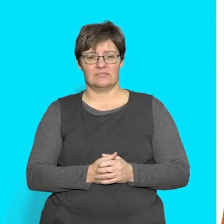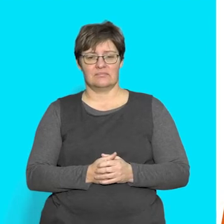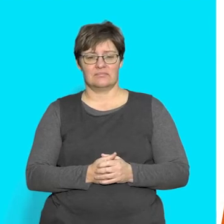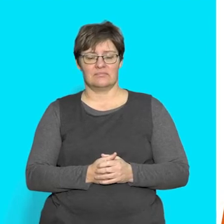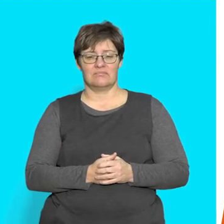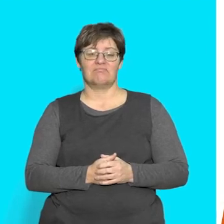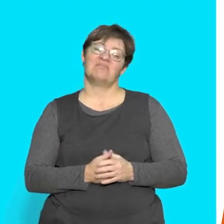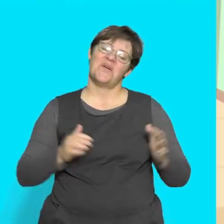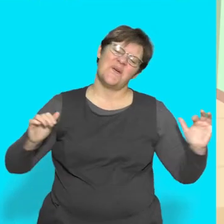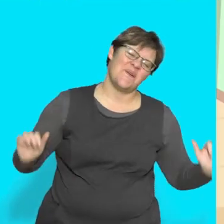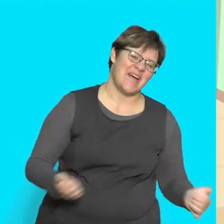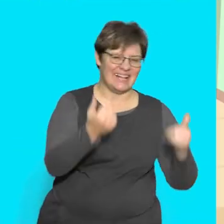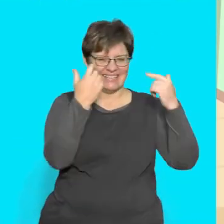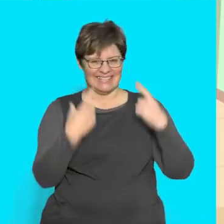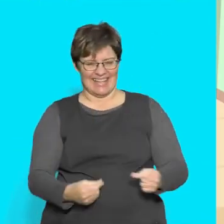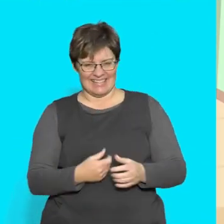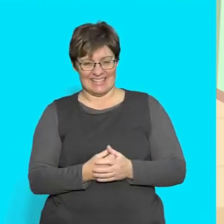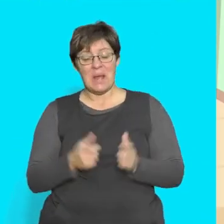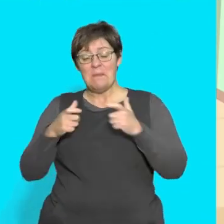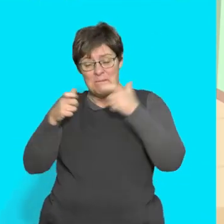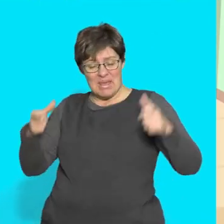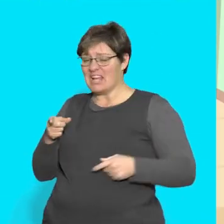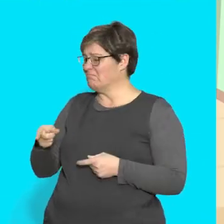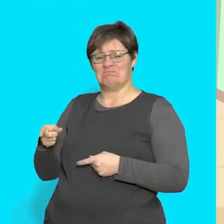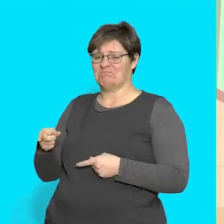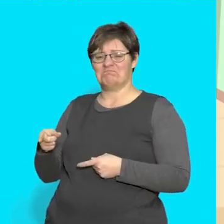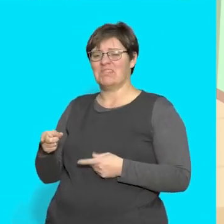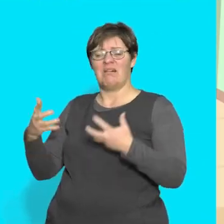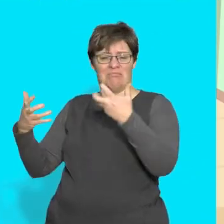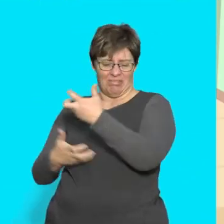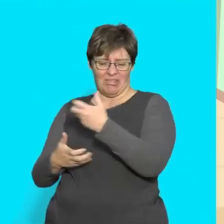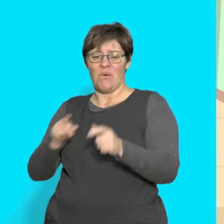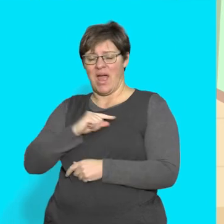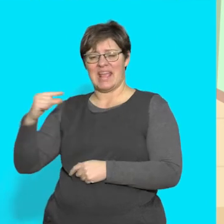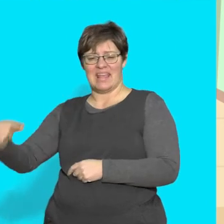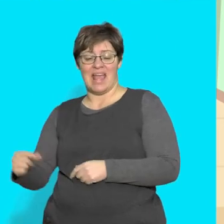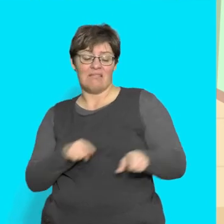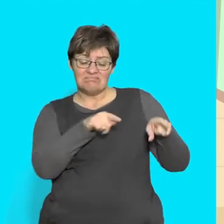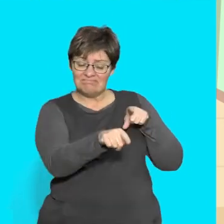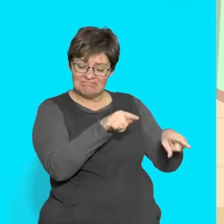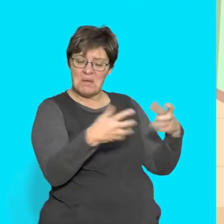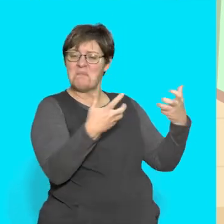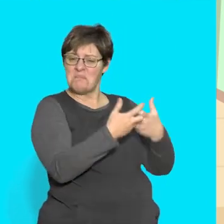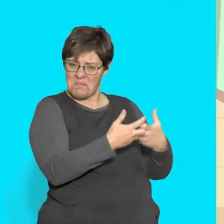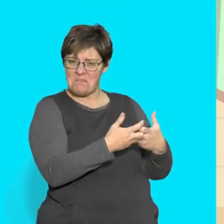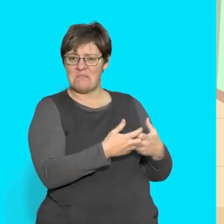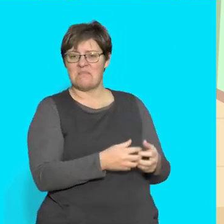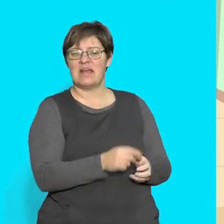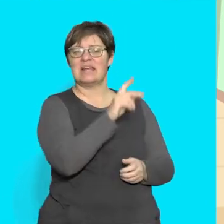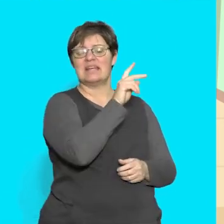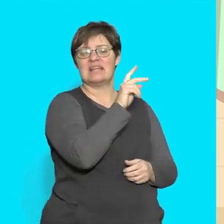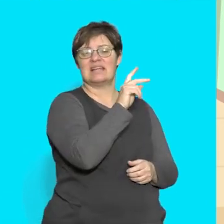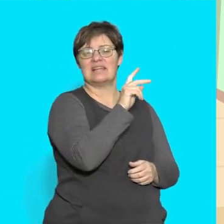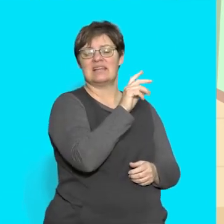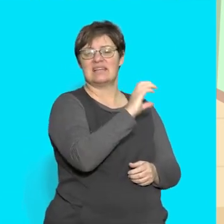Well done! Big Ends in G While the other two Both end in K